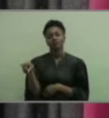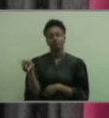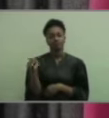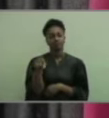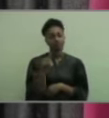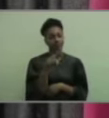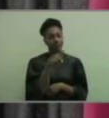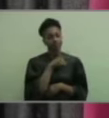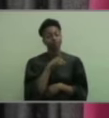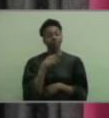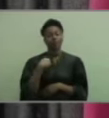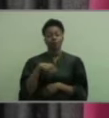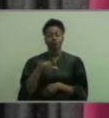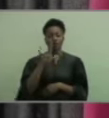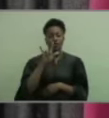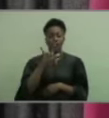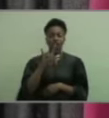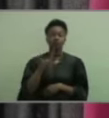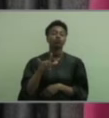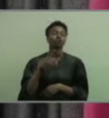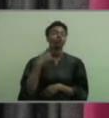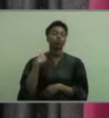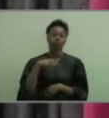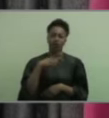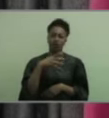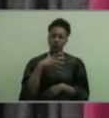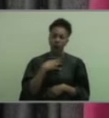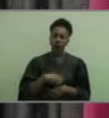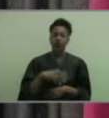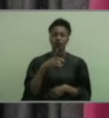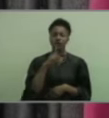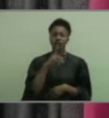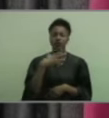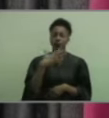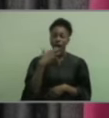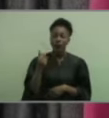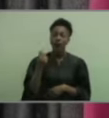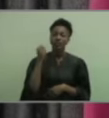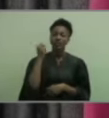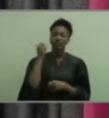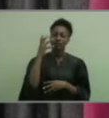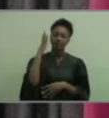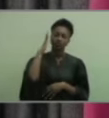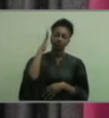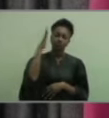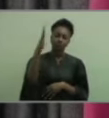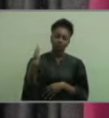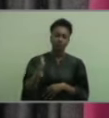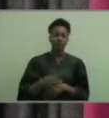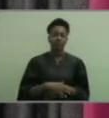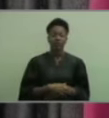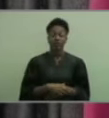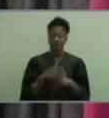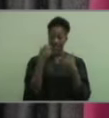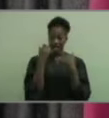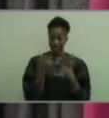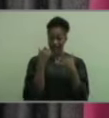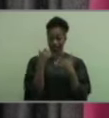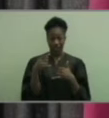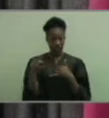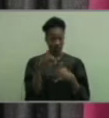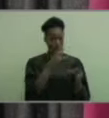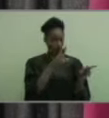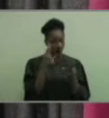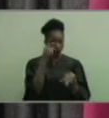We love you and we wish you the very best in the years to come. Now, for the moment you have anxiously waited